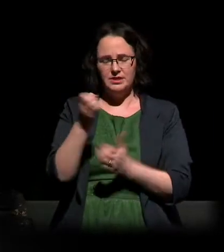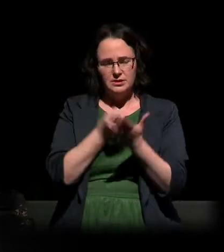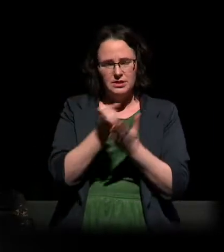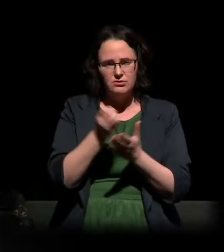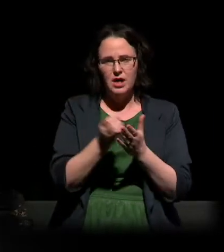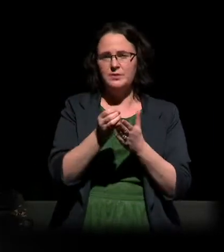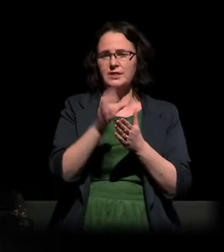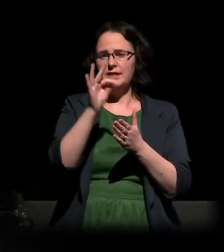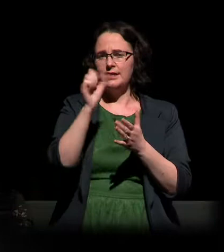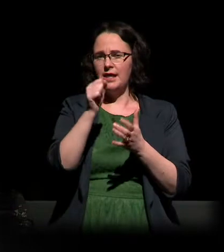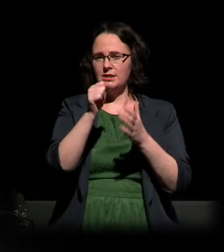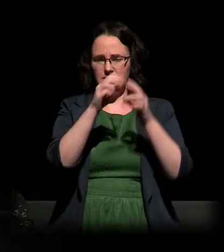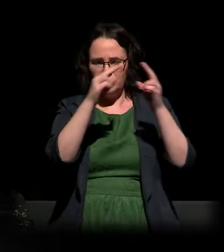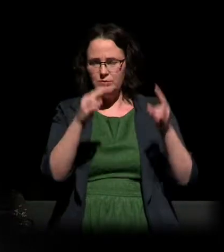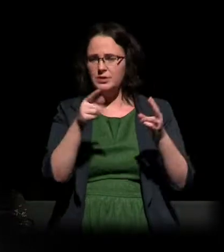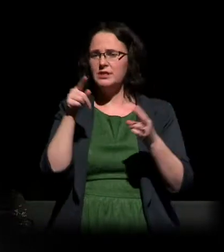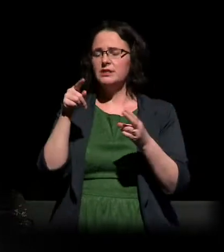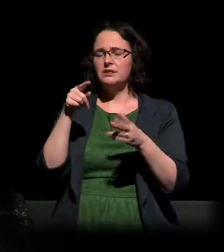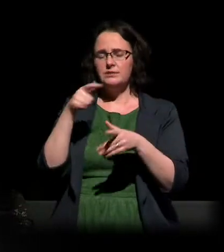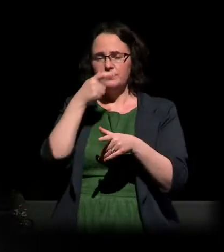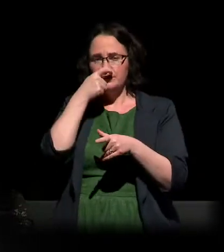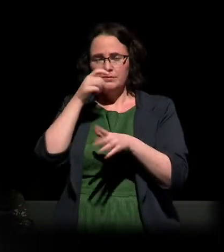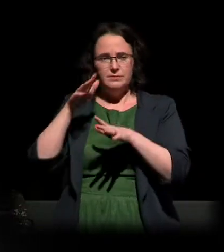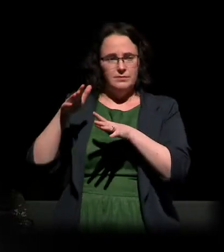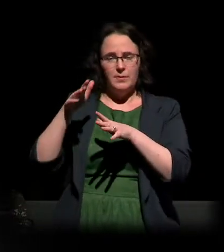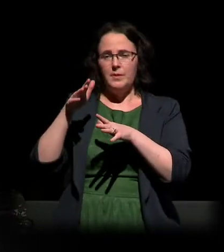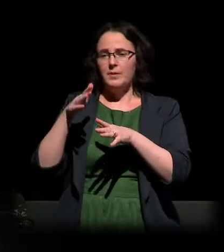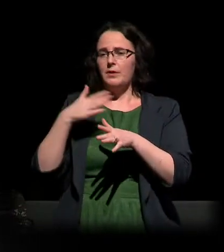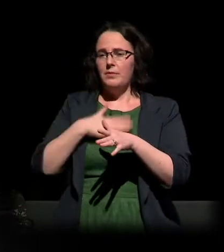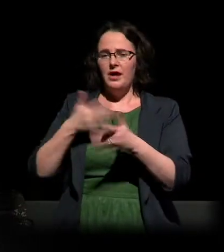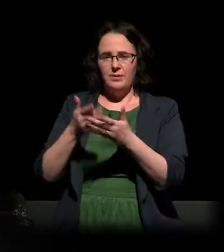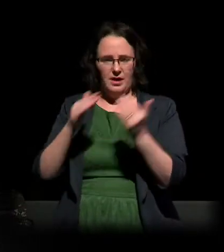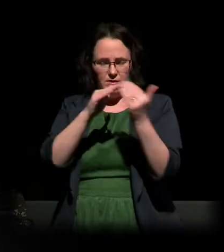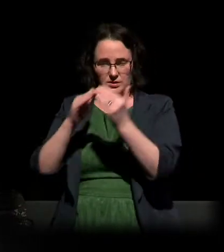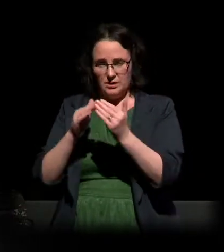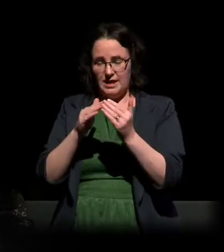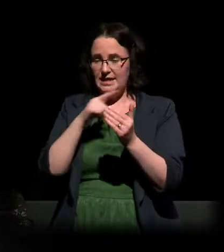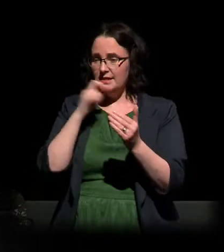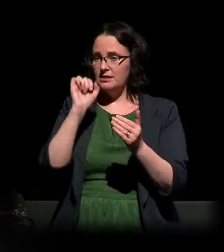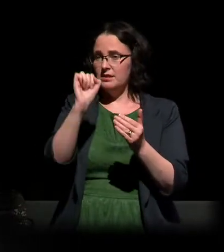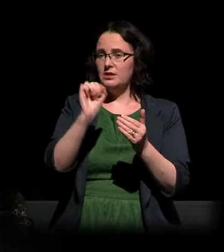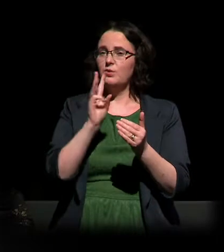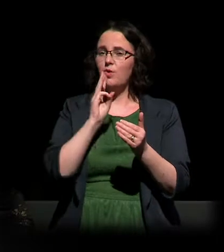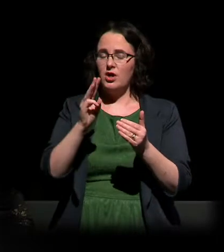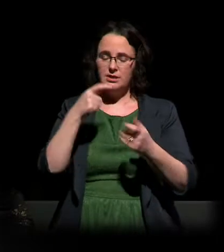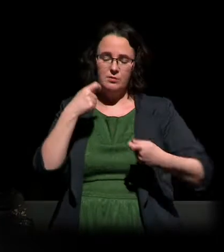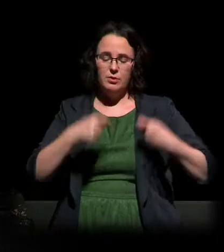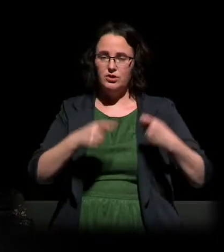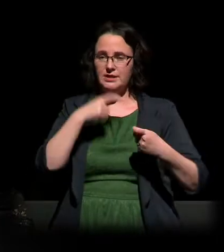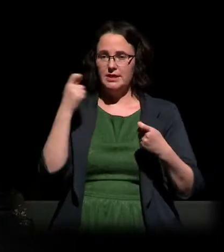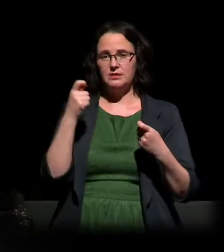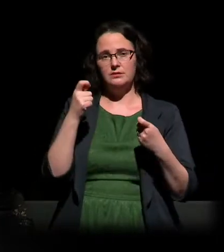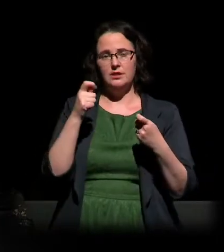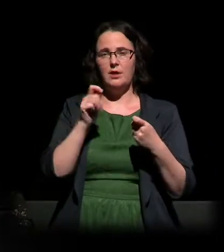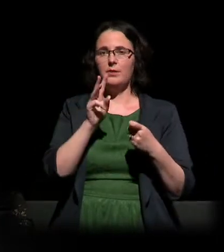rooms, the bathhouse stink, and reaches the profound conclusion in his words, as the people of the book undress